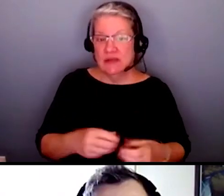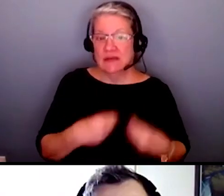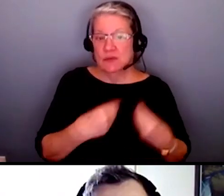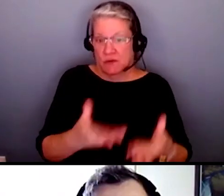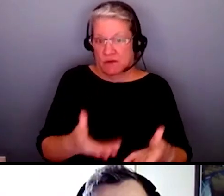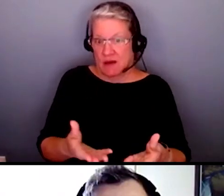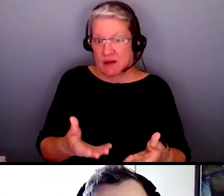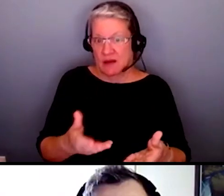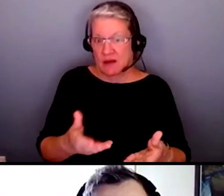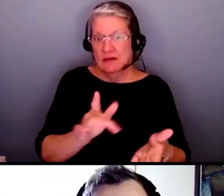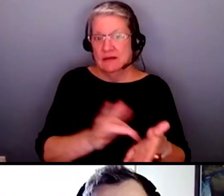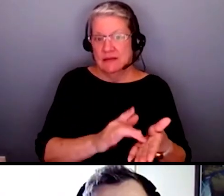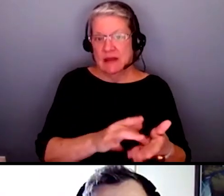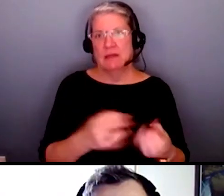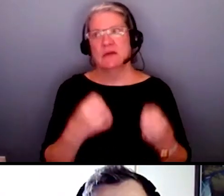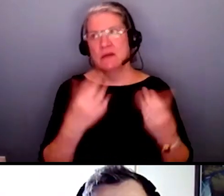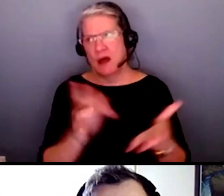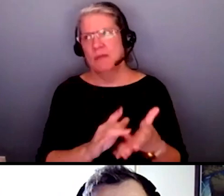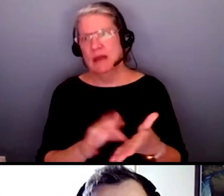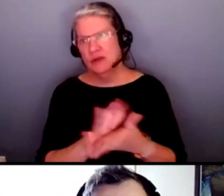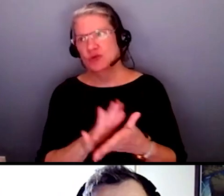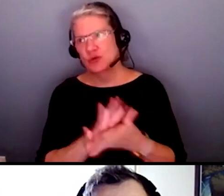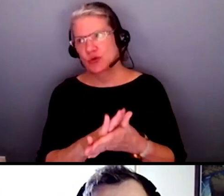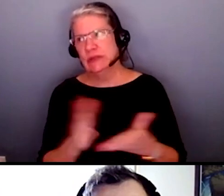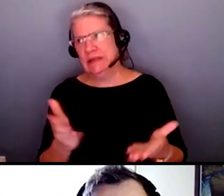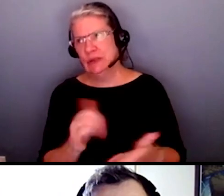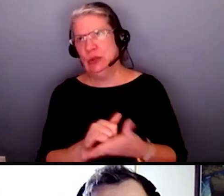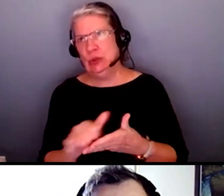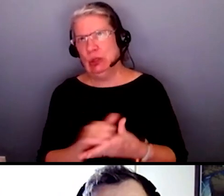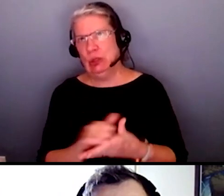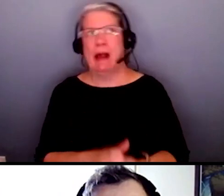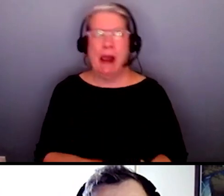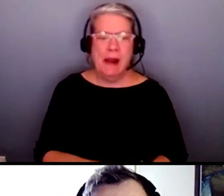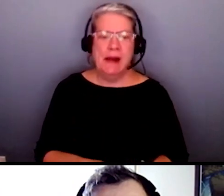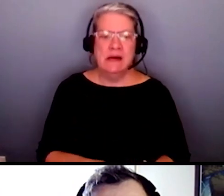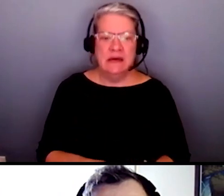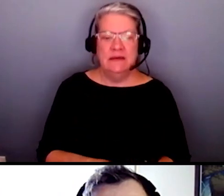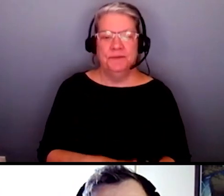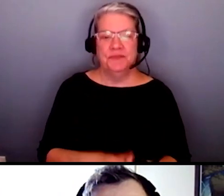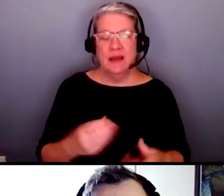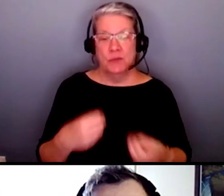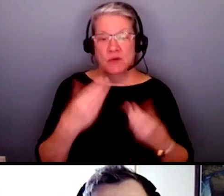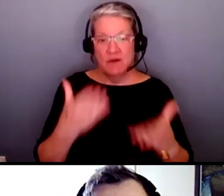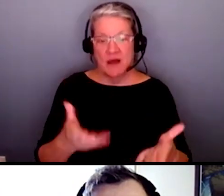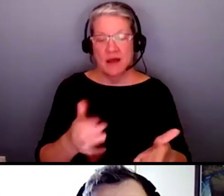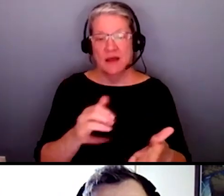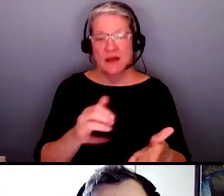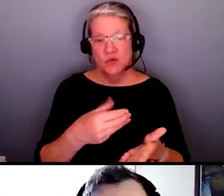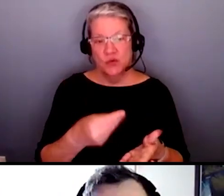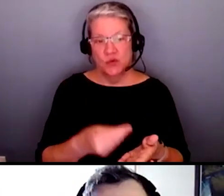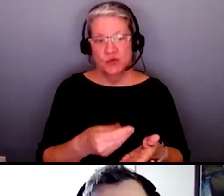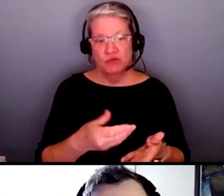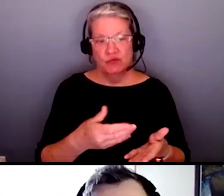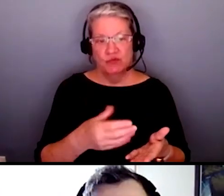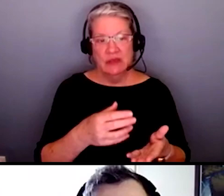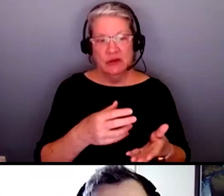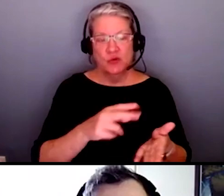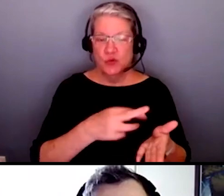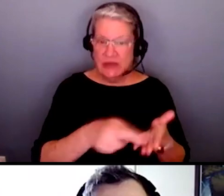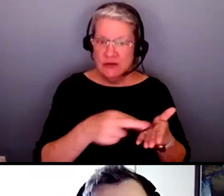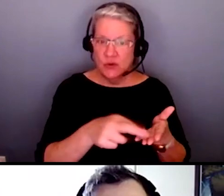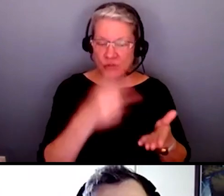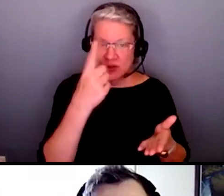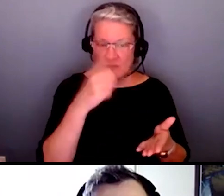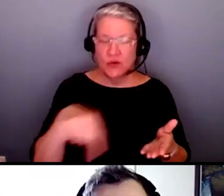medical there and there are a lot of medical schools in new york state um and provide those resources to them and say here's someone here's a